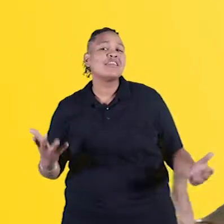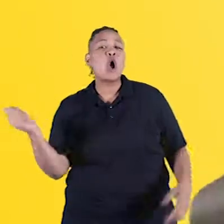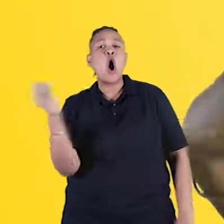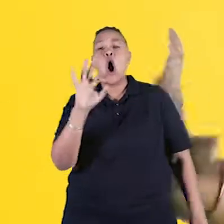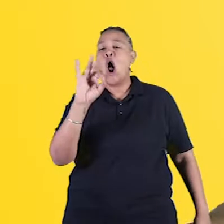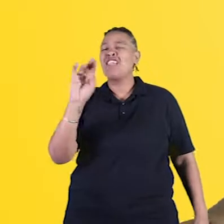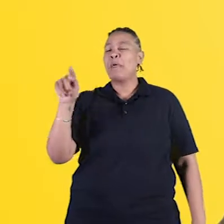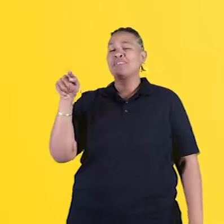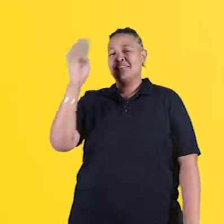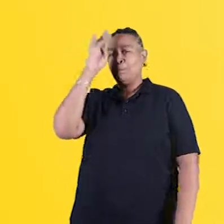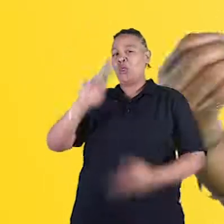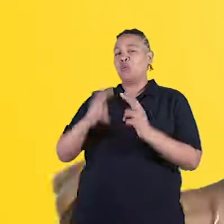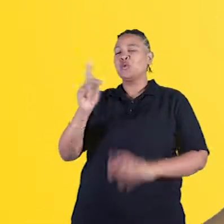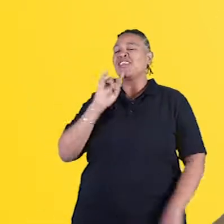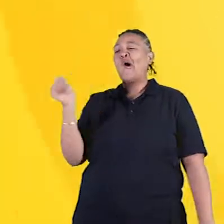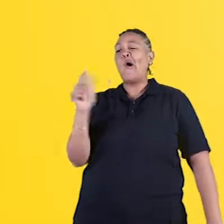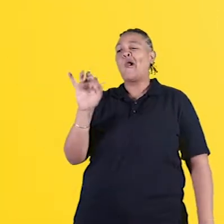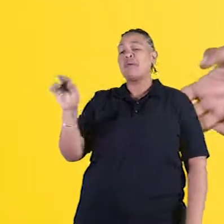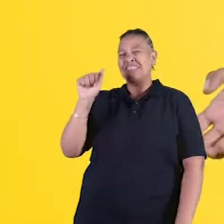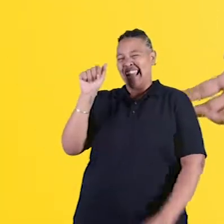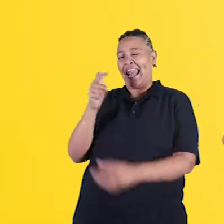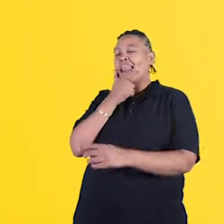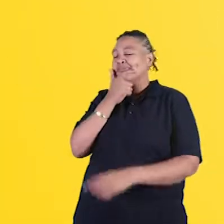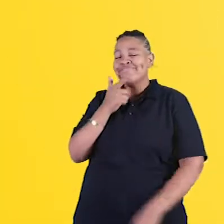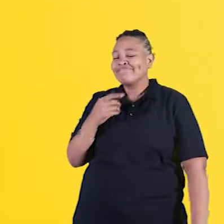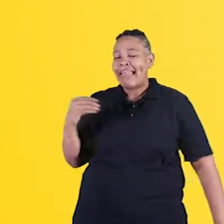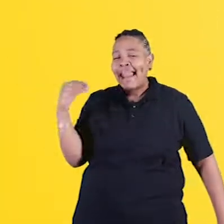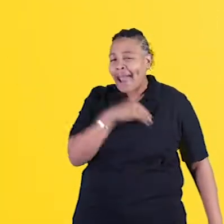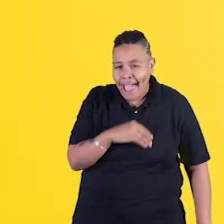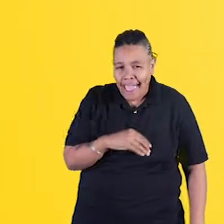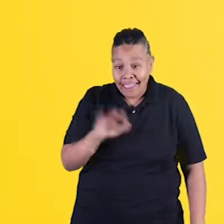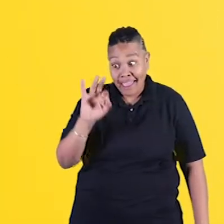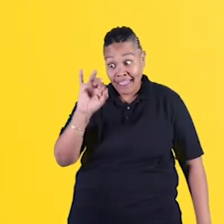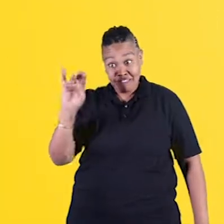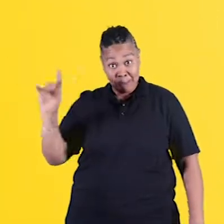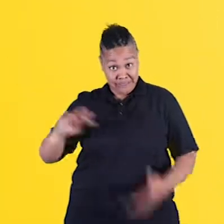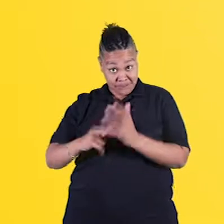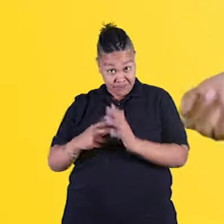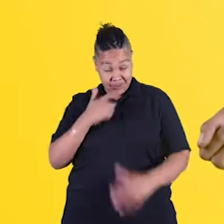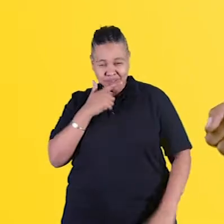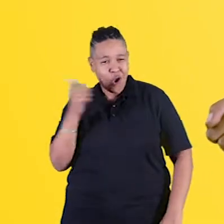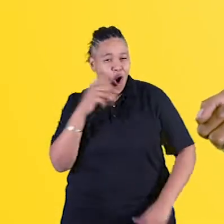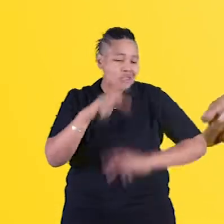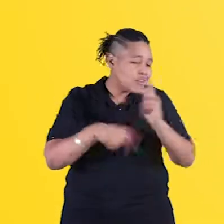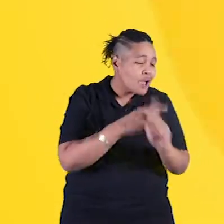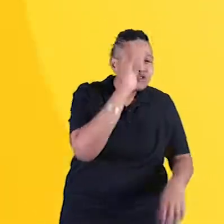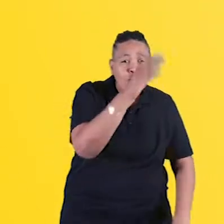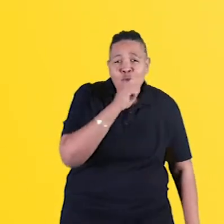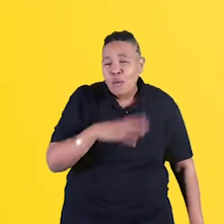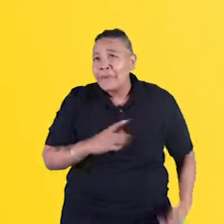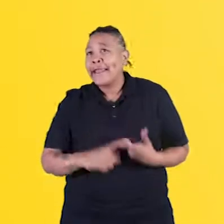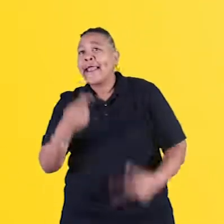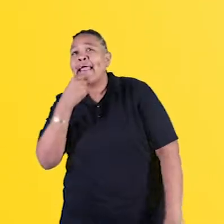All feminists are lesbians. Lie. Sexual orientation has nothing to do with being feminist. All types of people are feminists.